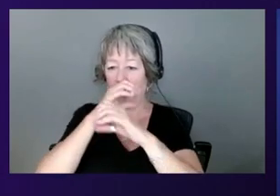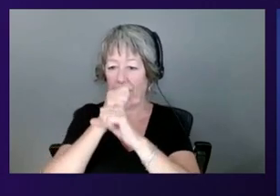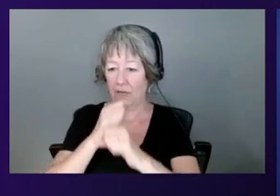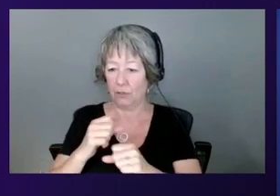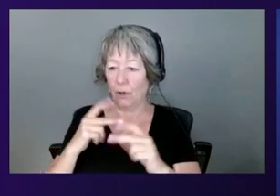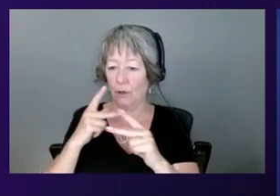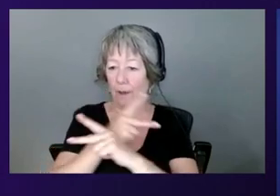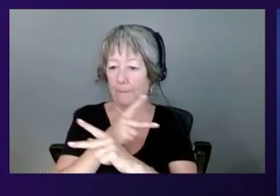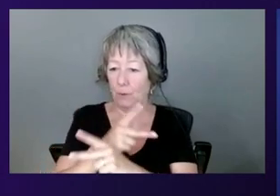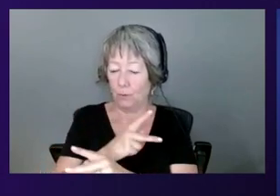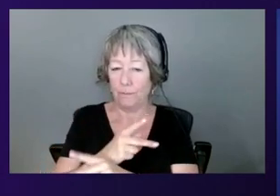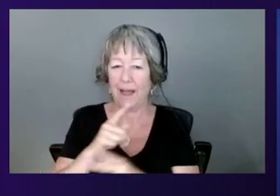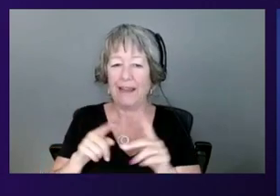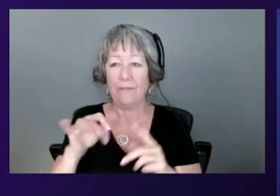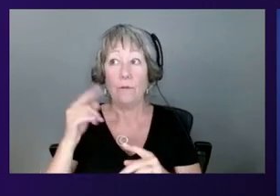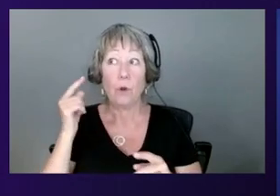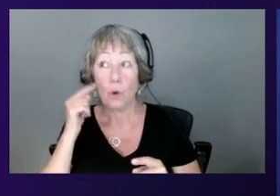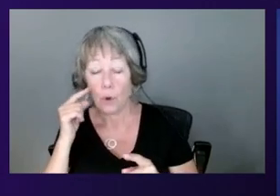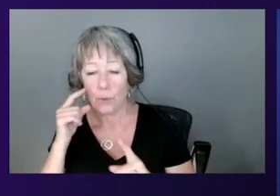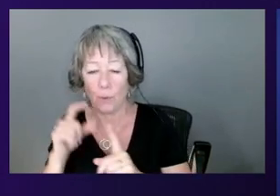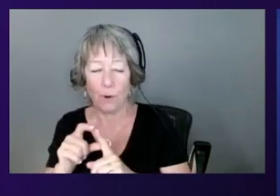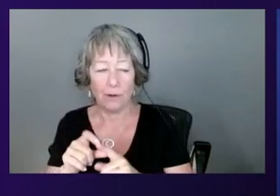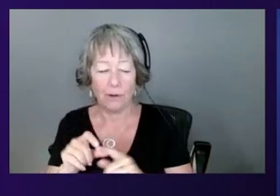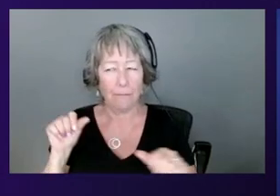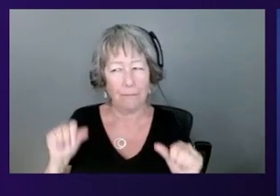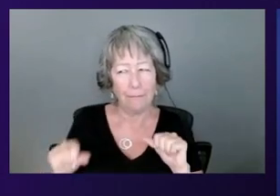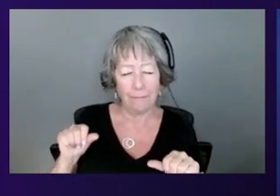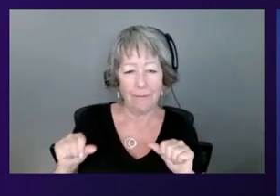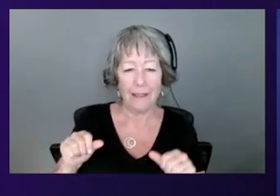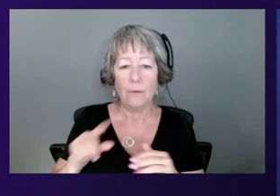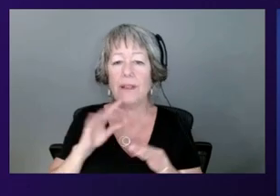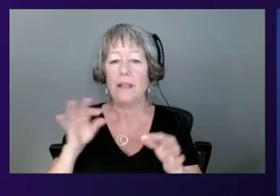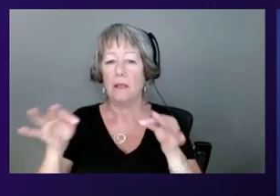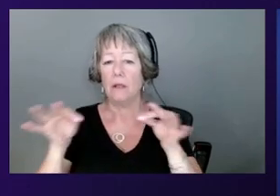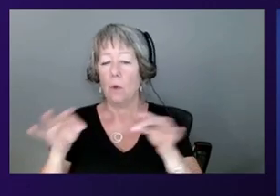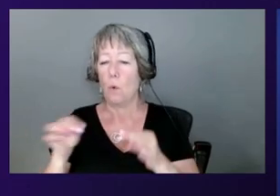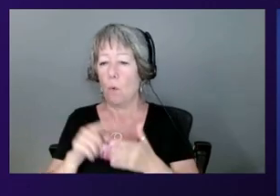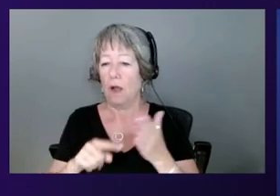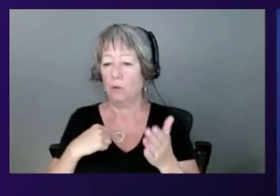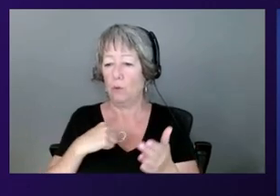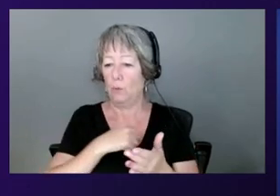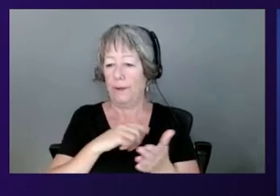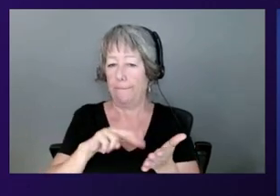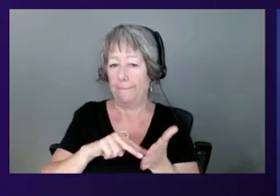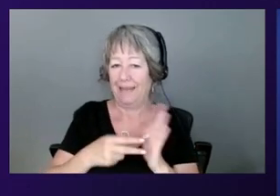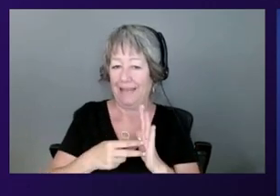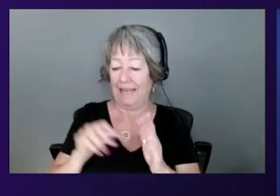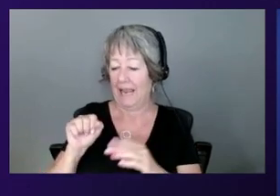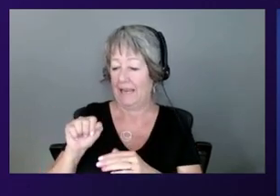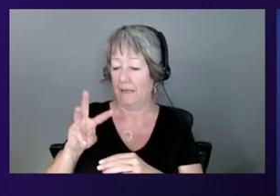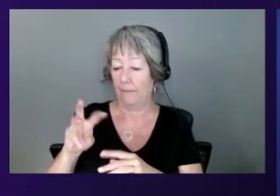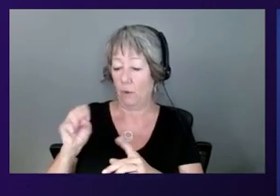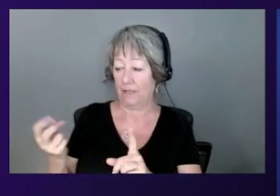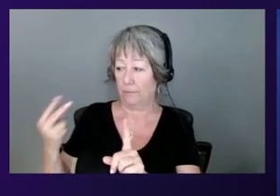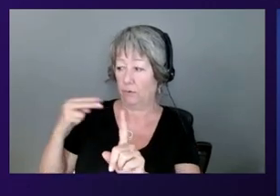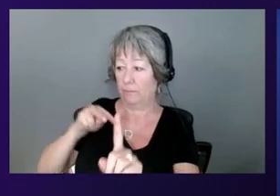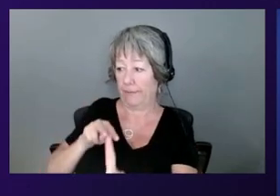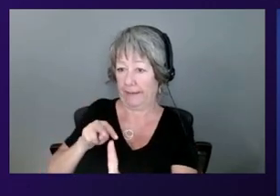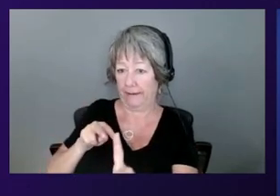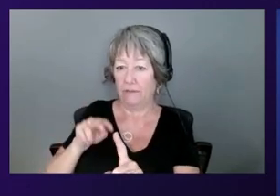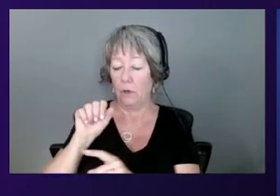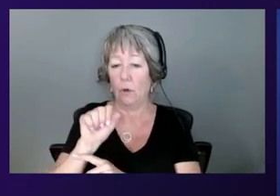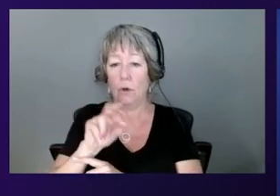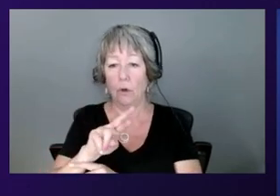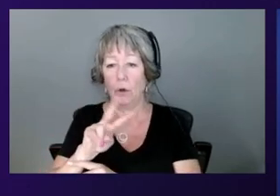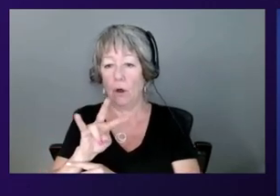heard the term confidential compute, I think it's really important to define what confidential compute is from an AWS perspective. So, Arvind, why don't you